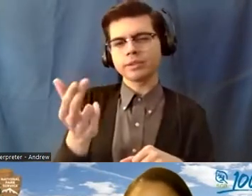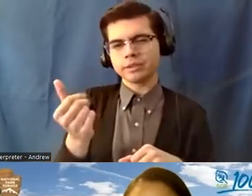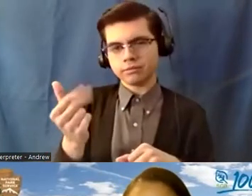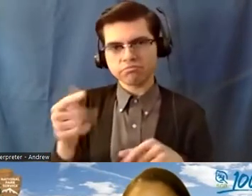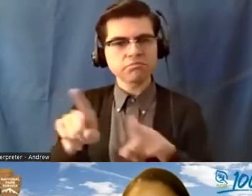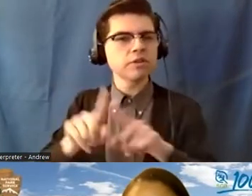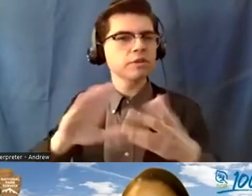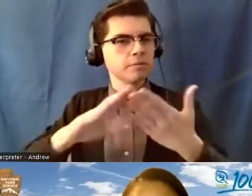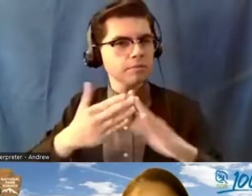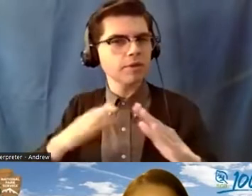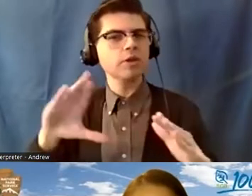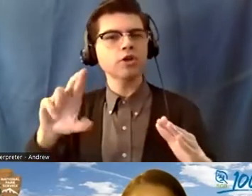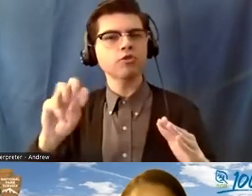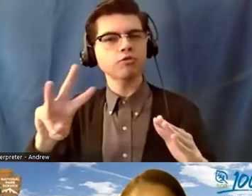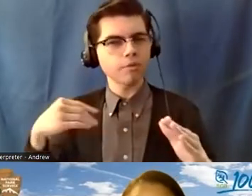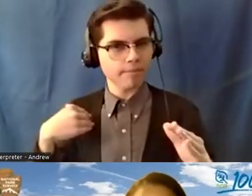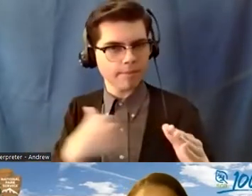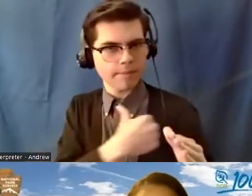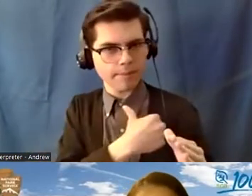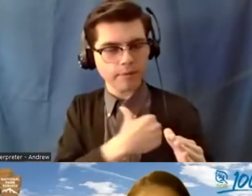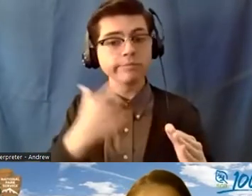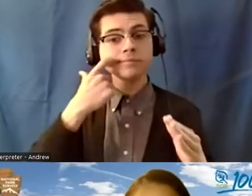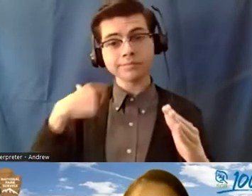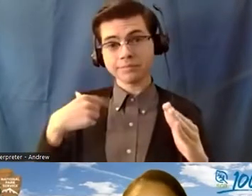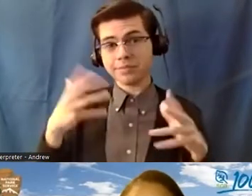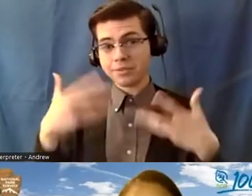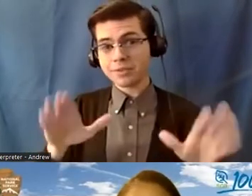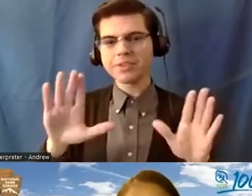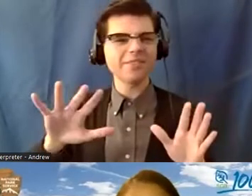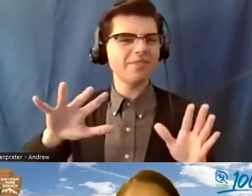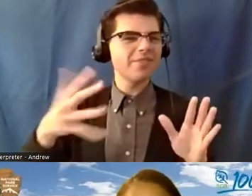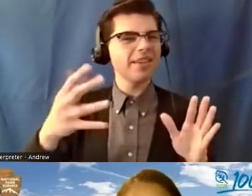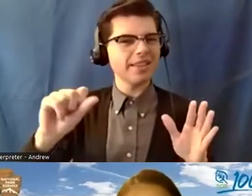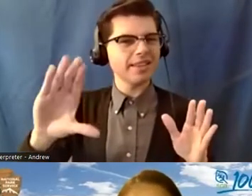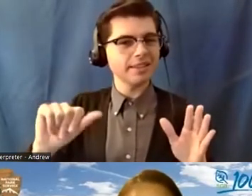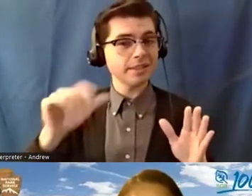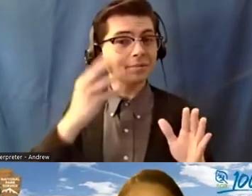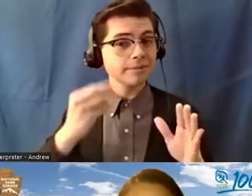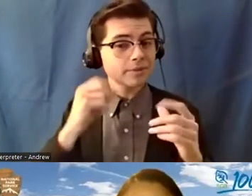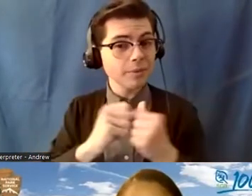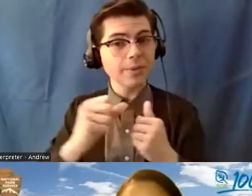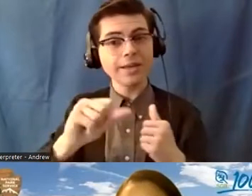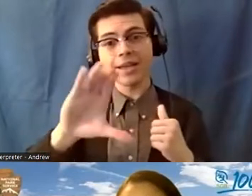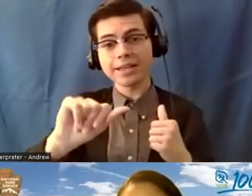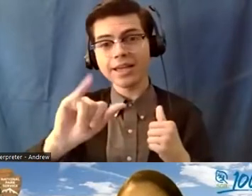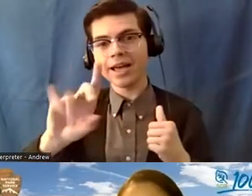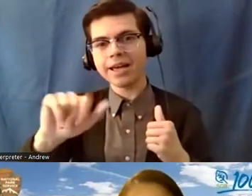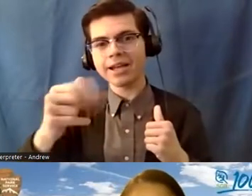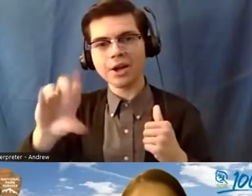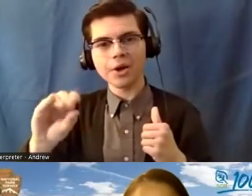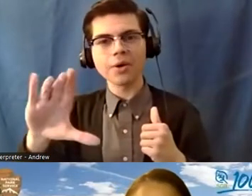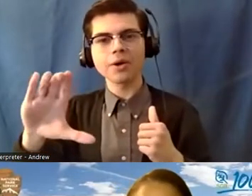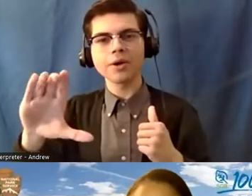member. I recently just completed my fifth SCA experience with the SCA Idaho Corps. I